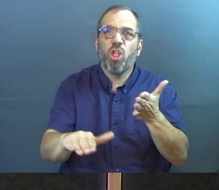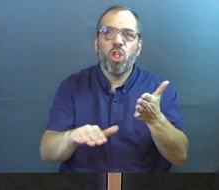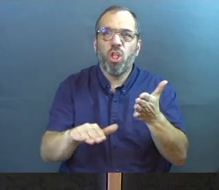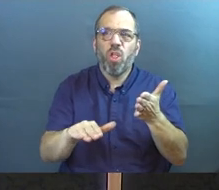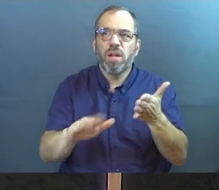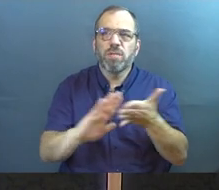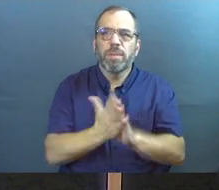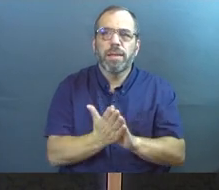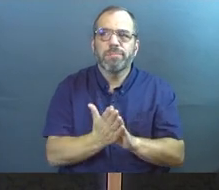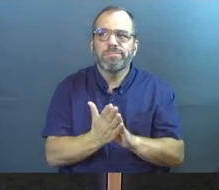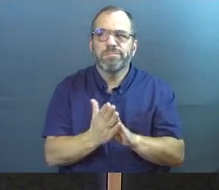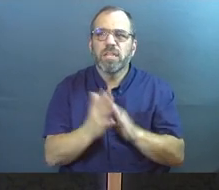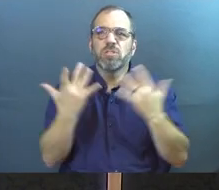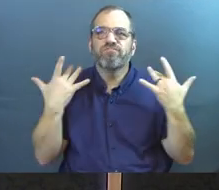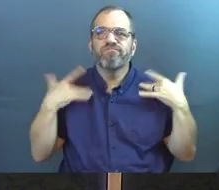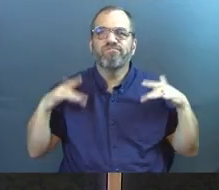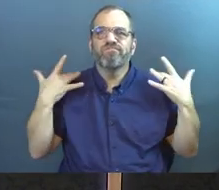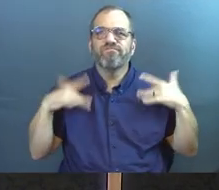do anything.